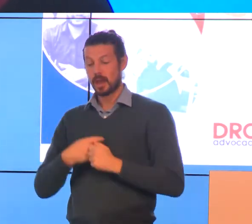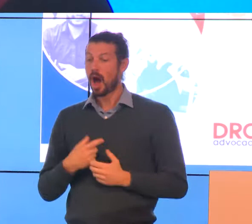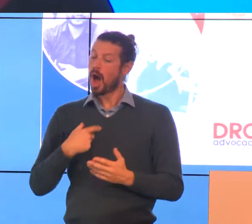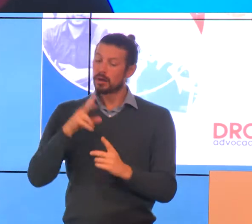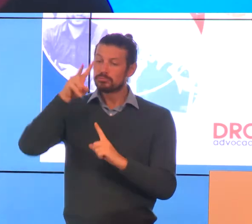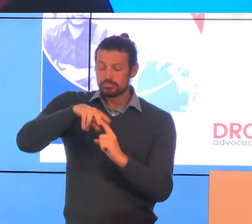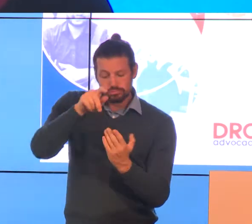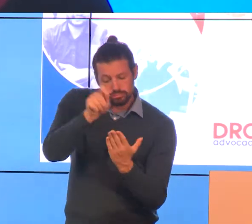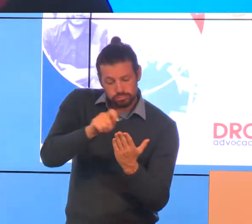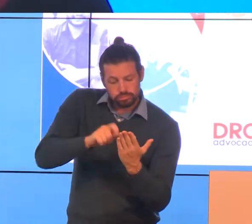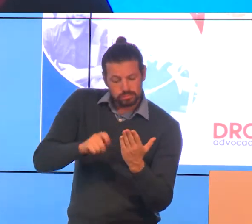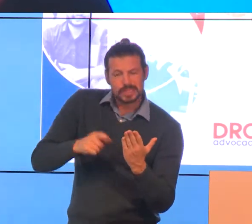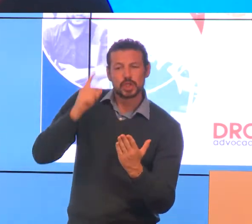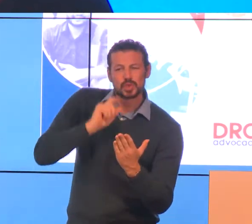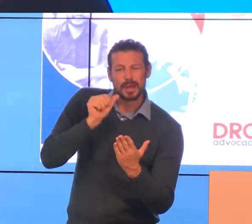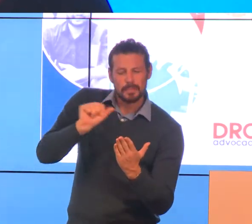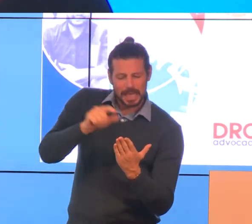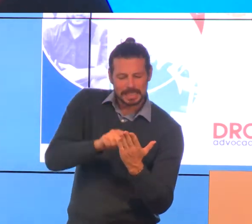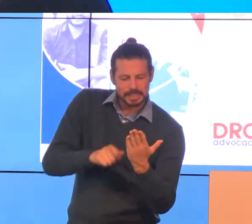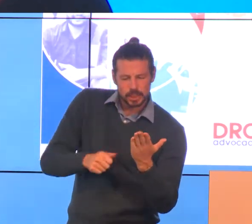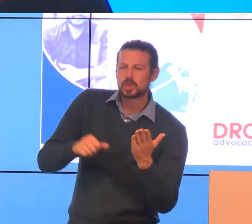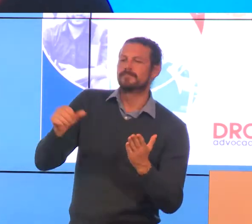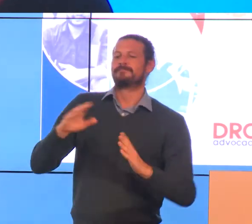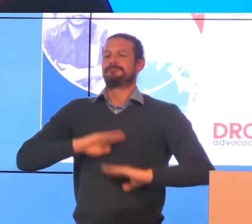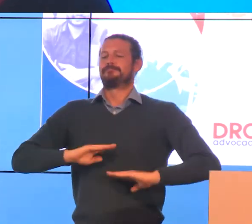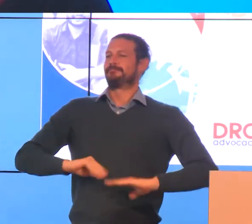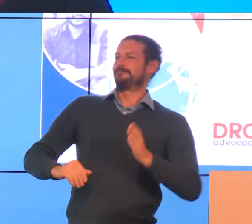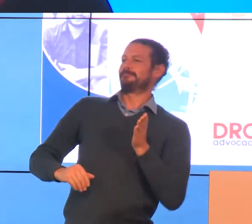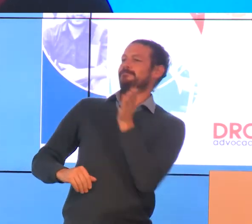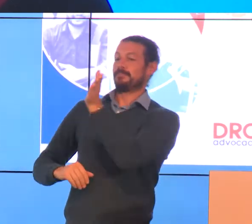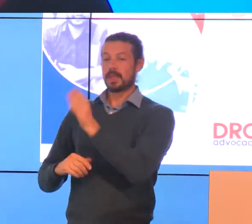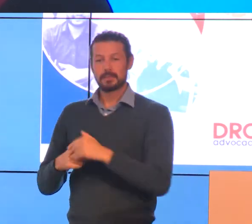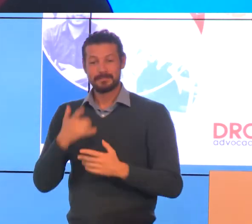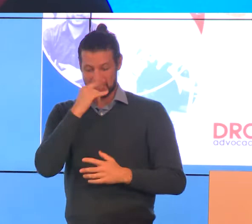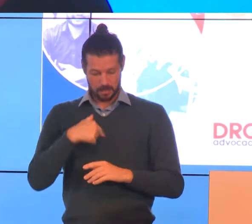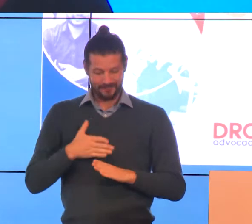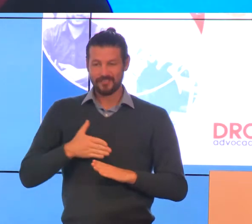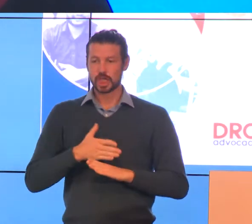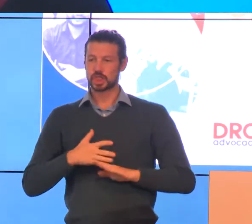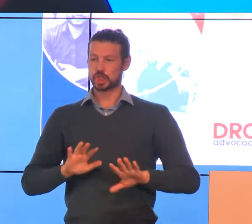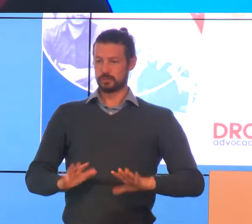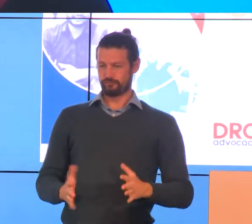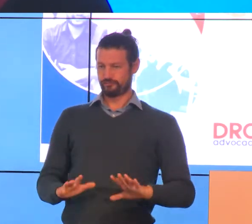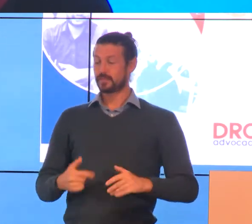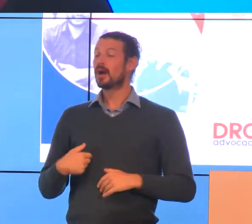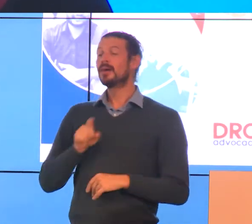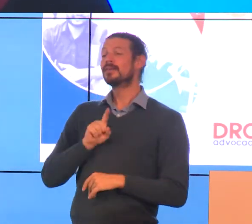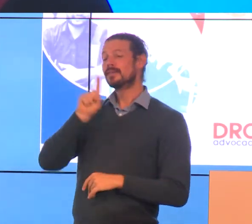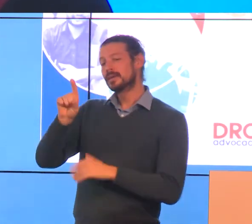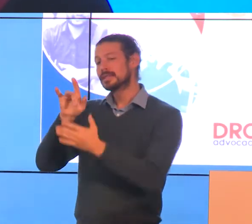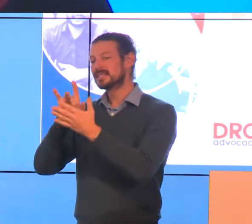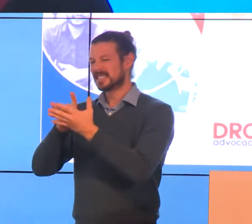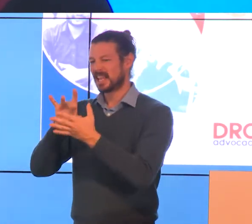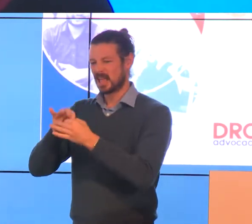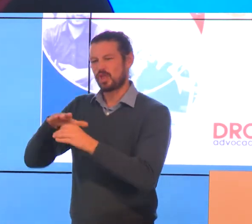and trusted it was enough. Despite being limited in my functioning, I would go into my local office as it was